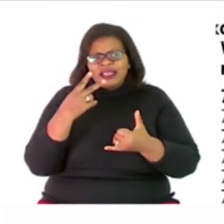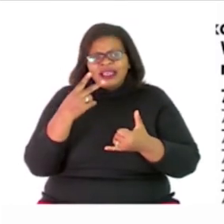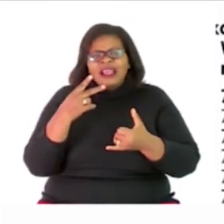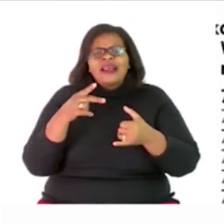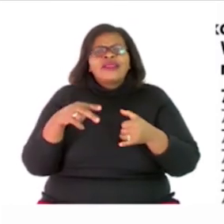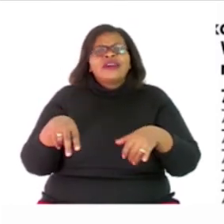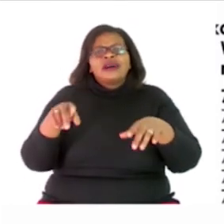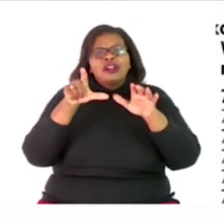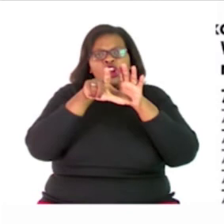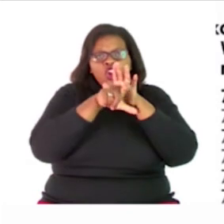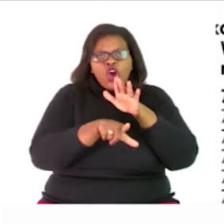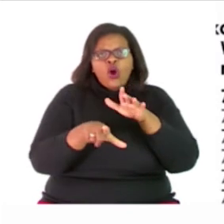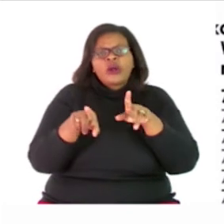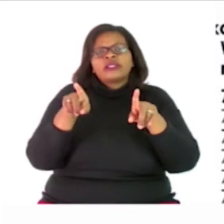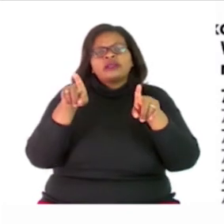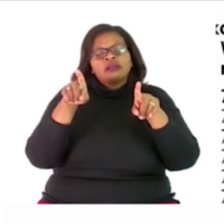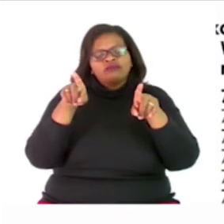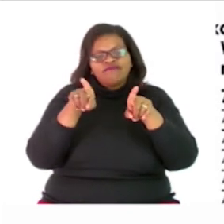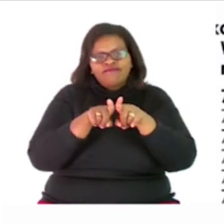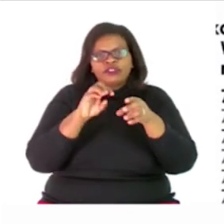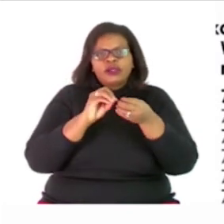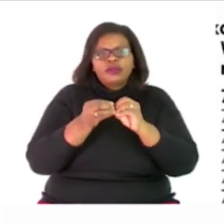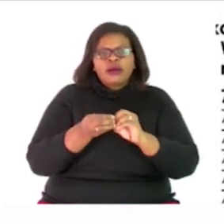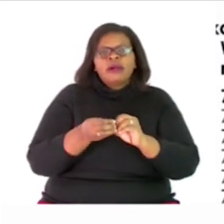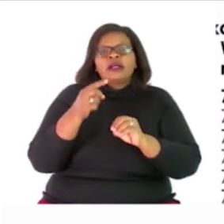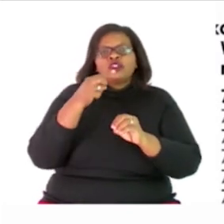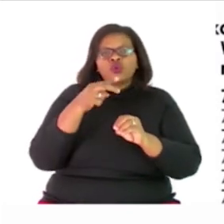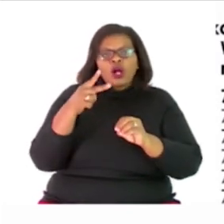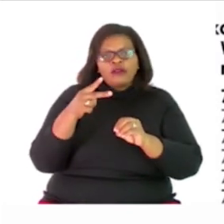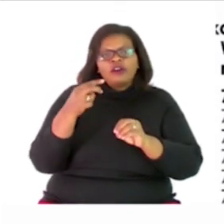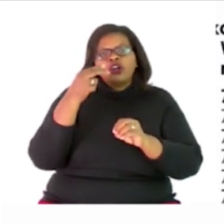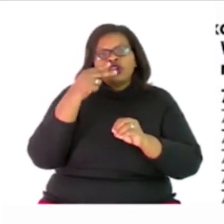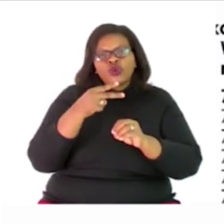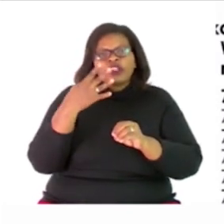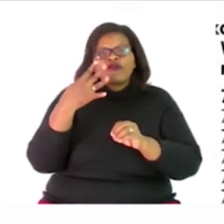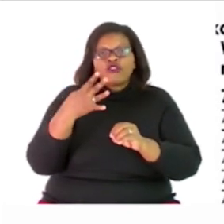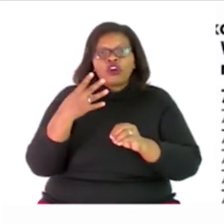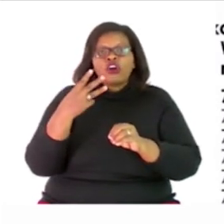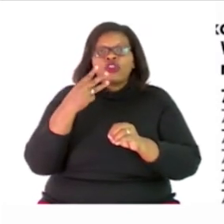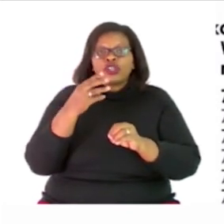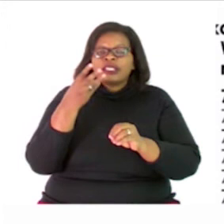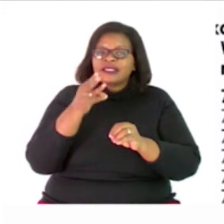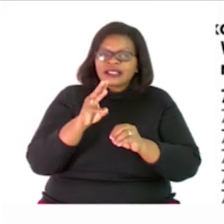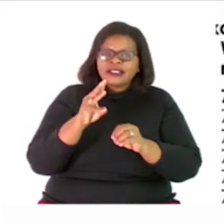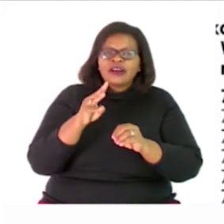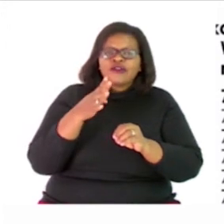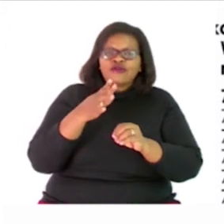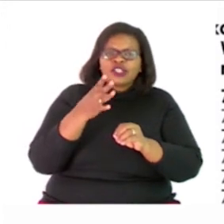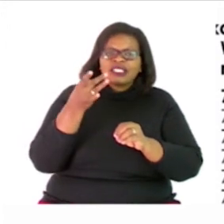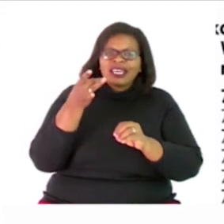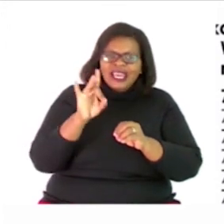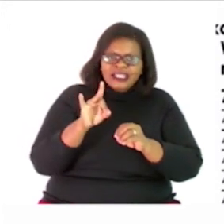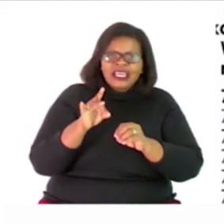twelve twenty four thirty six and forty eight and so if we have to find the